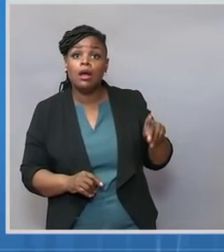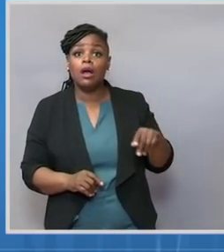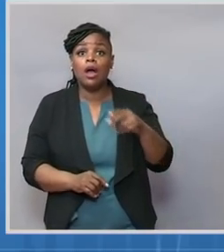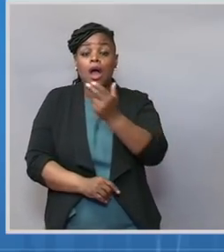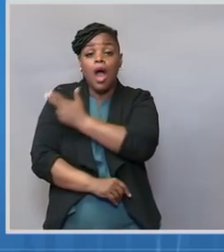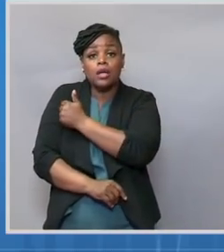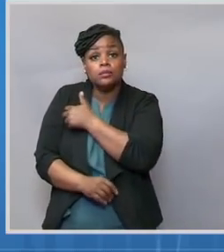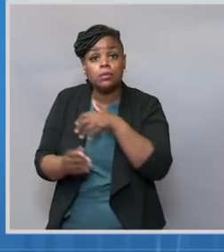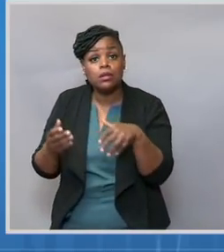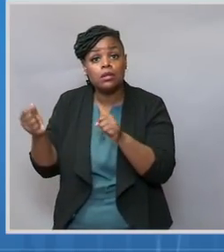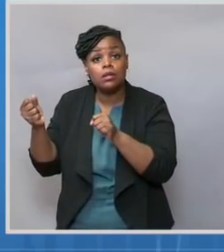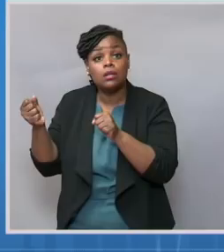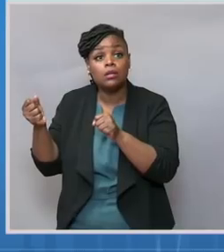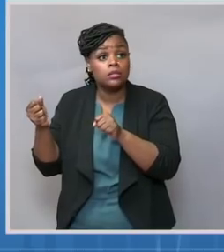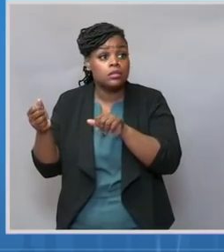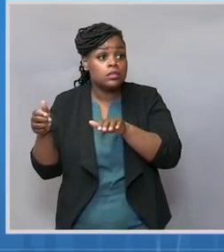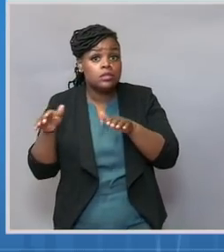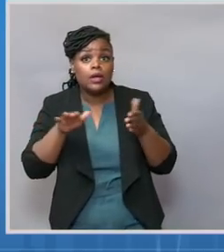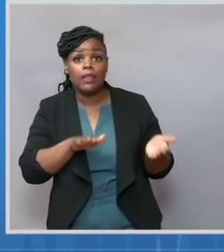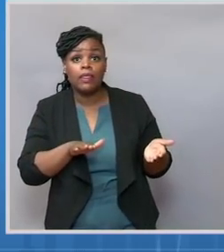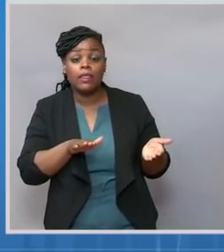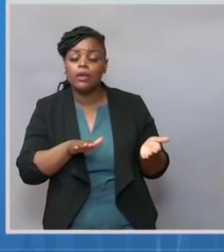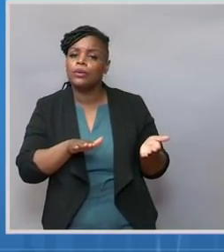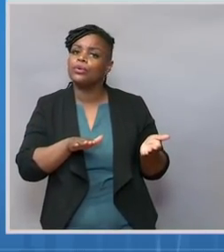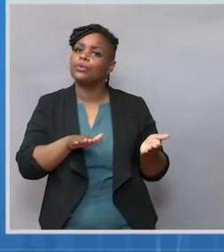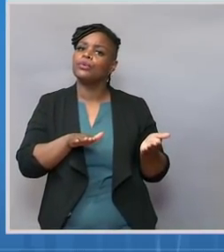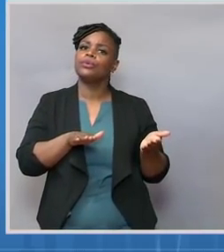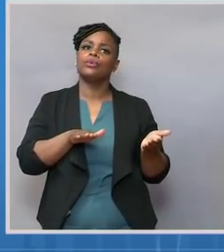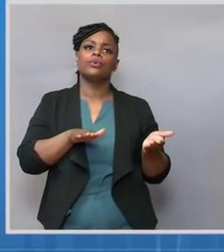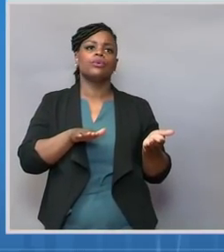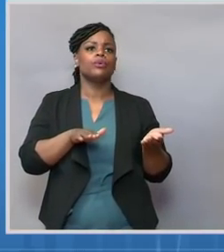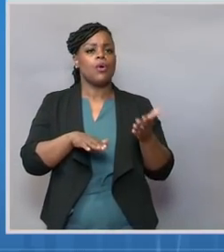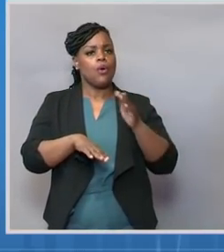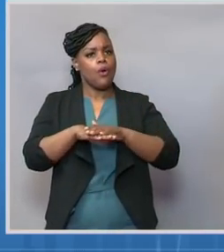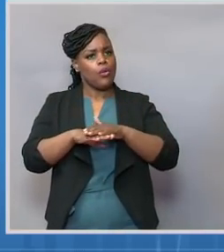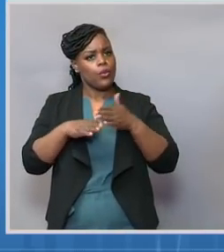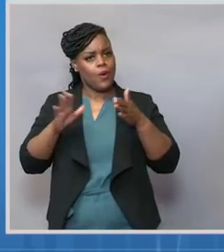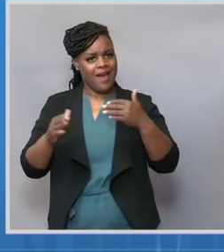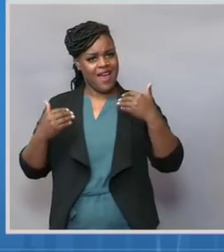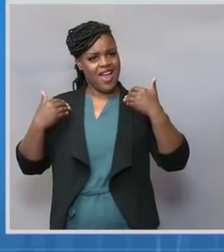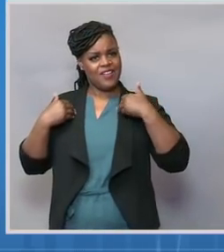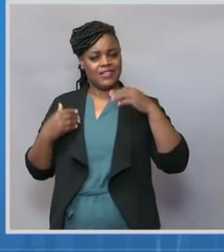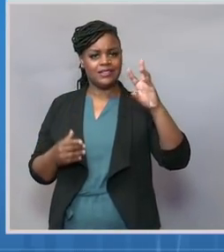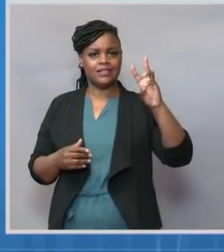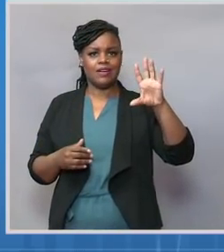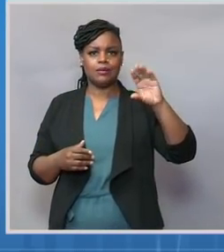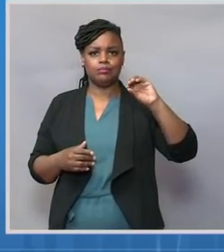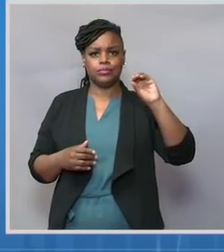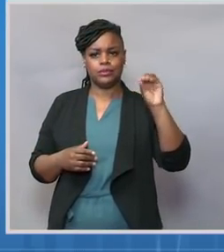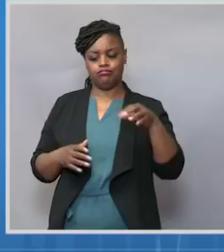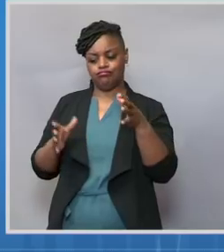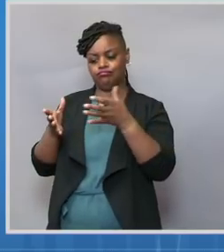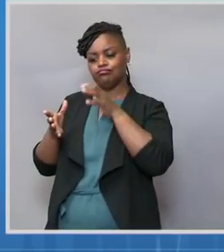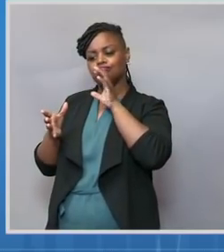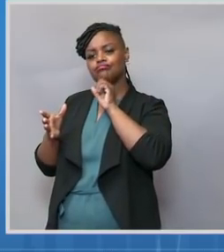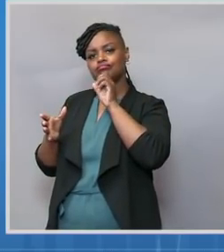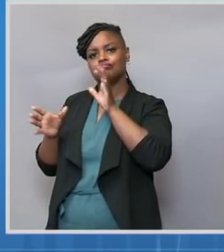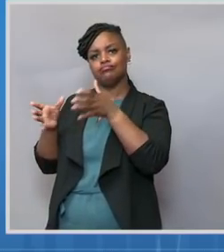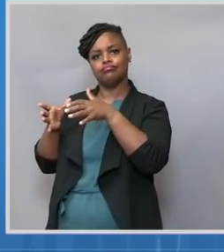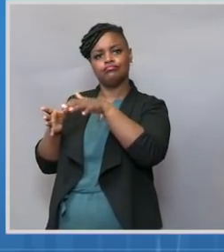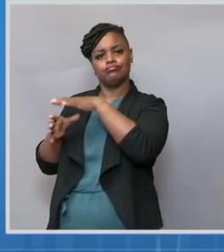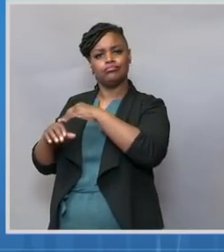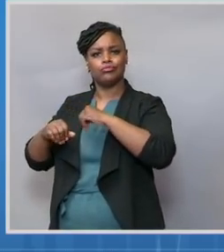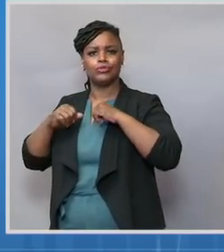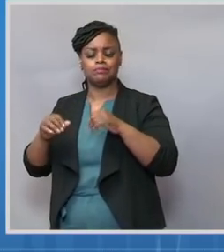well on our way to have one of our most vulnerable populations fully protected against this deadly virus. And that is a reason